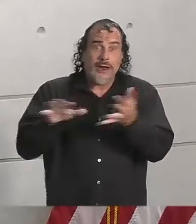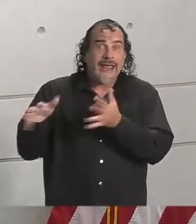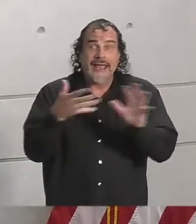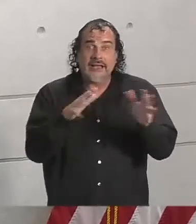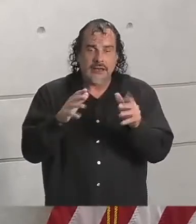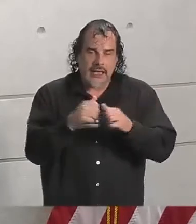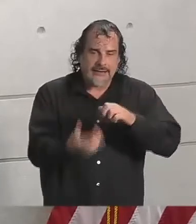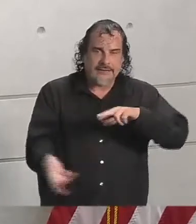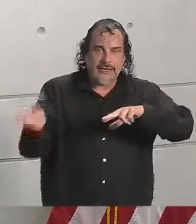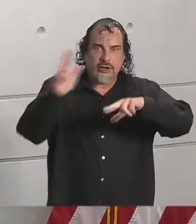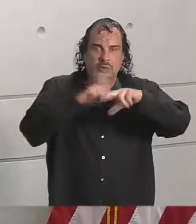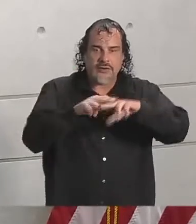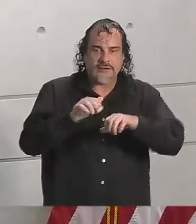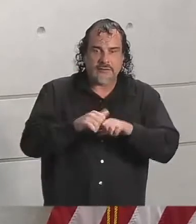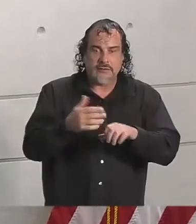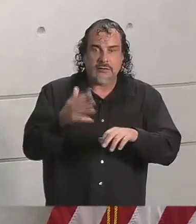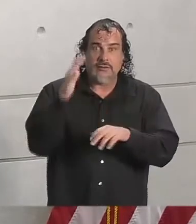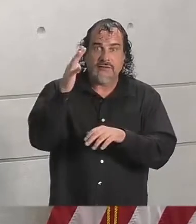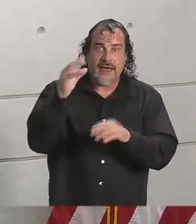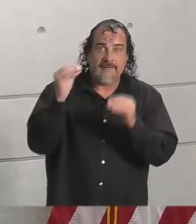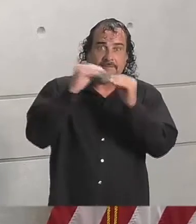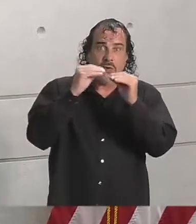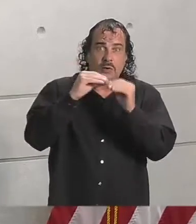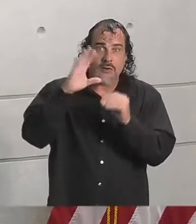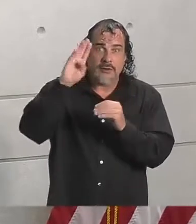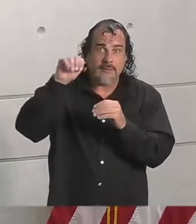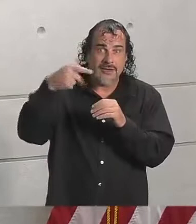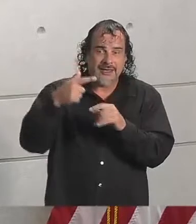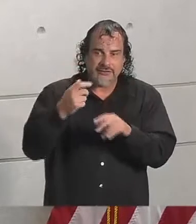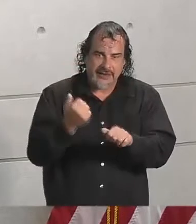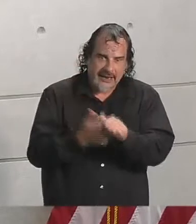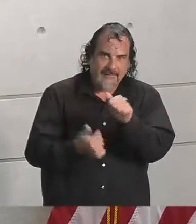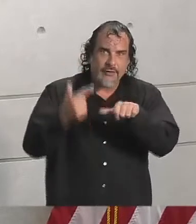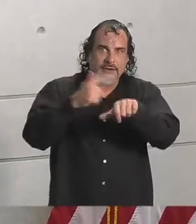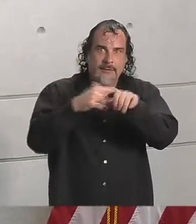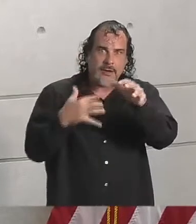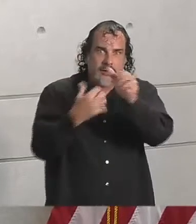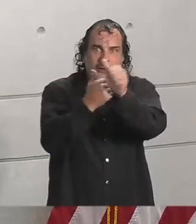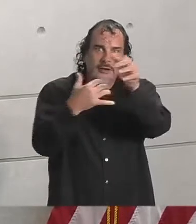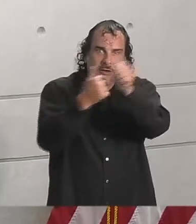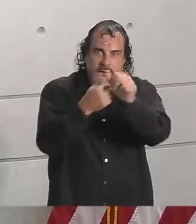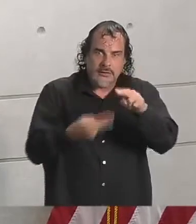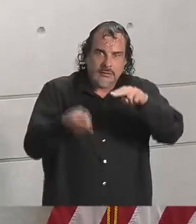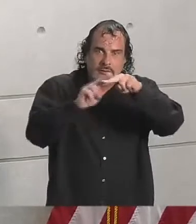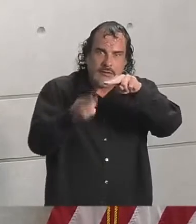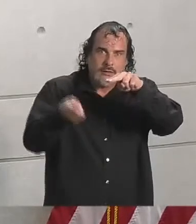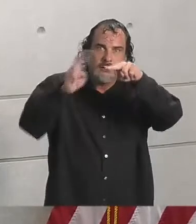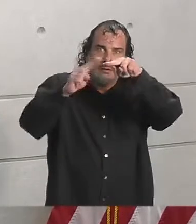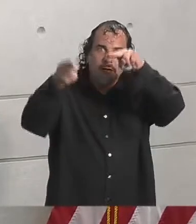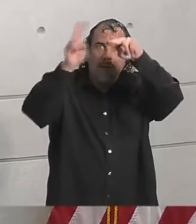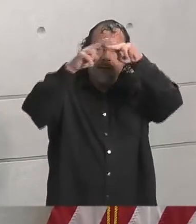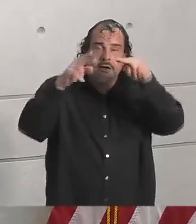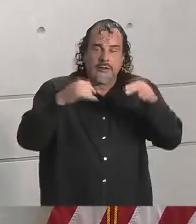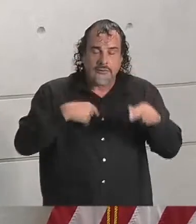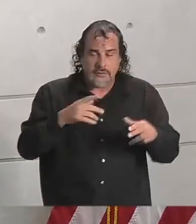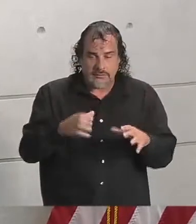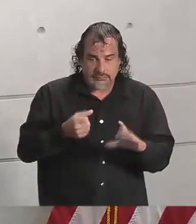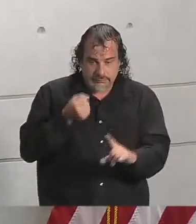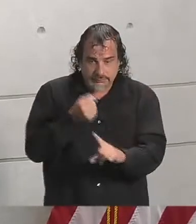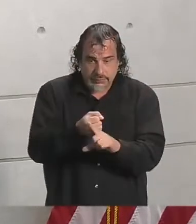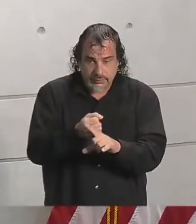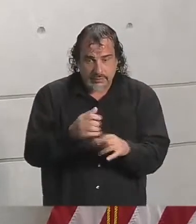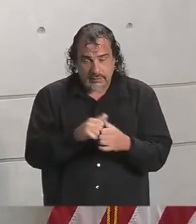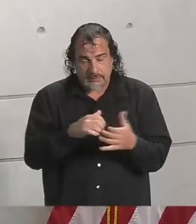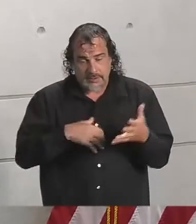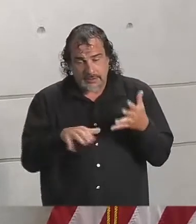increase by about 5 miles an hour every time we get an update, so the potential for this hurricane to make landfall in Mississippi at greater